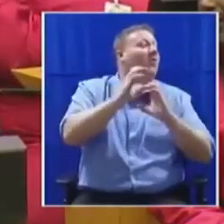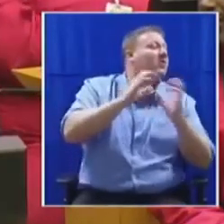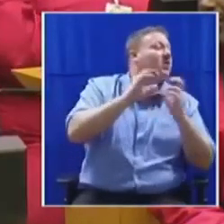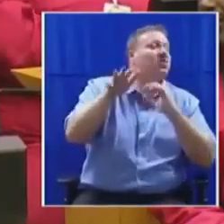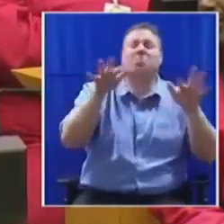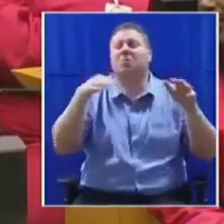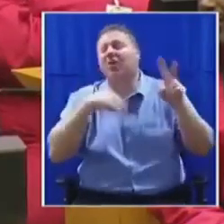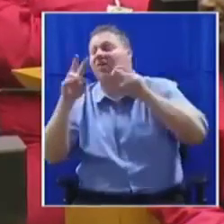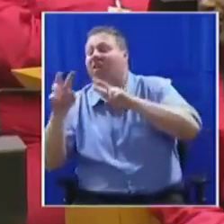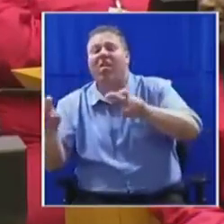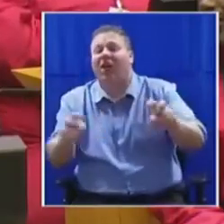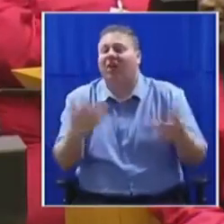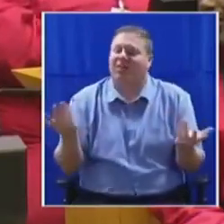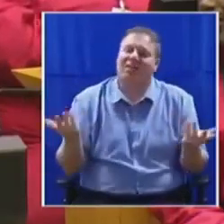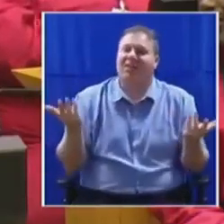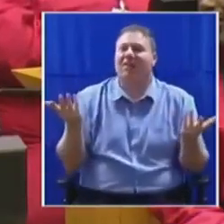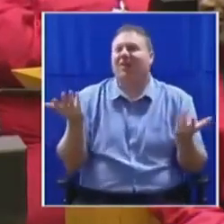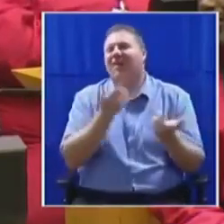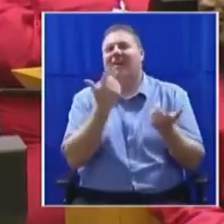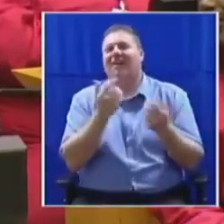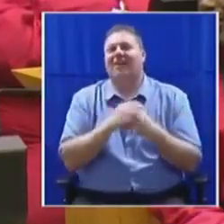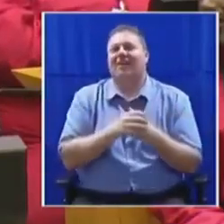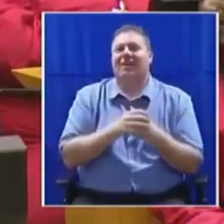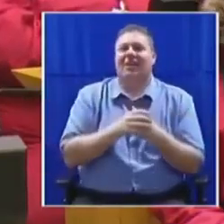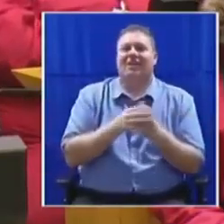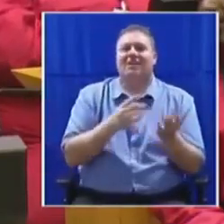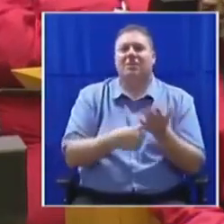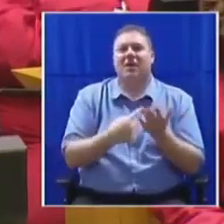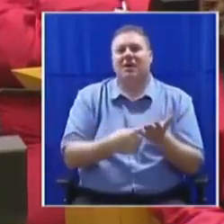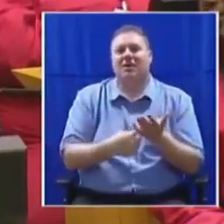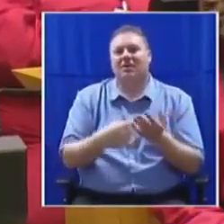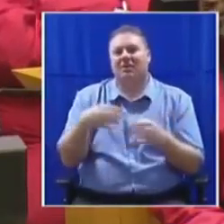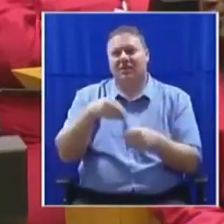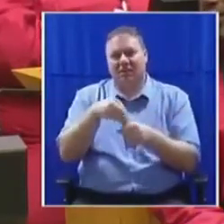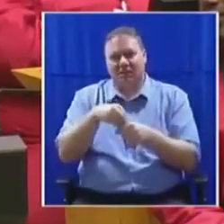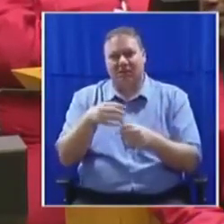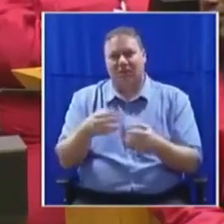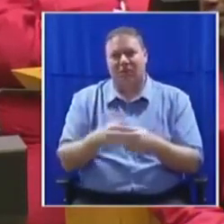people all over the house thank you very much let's debate uh insourcing please